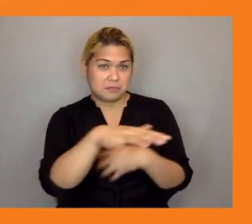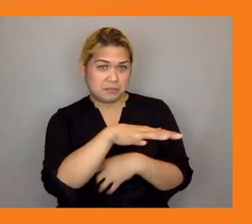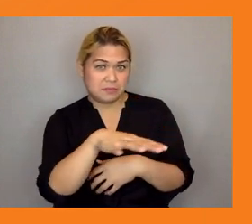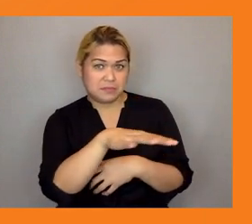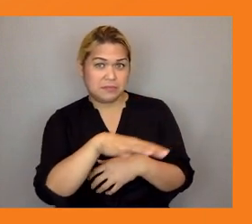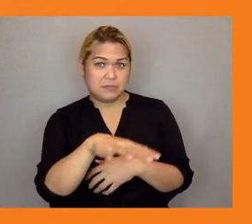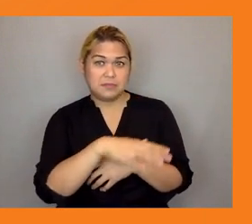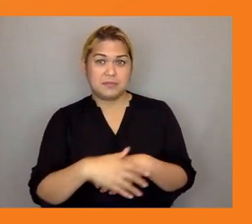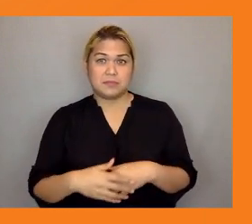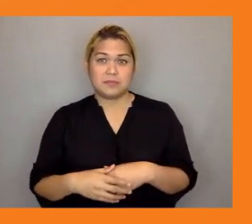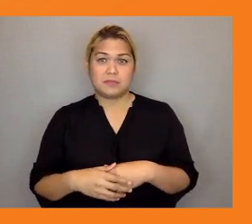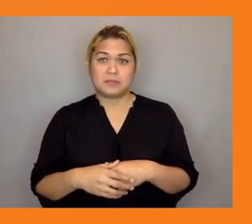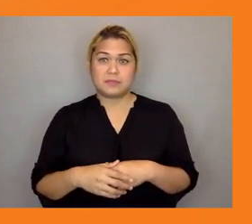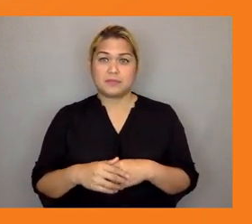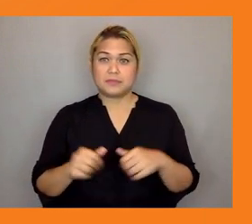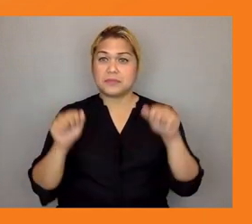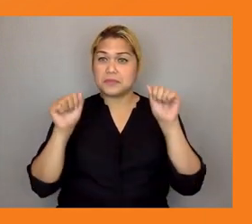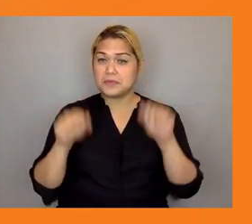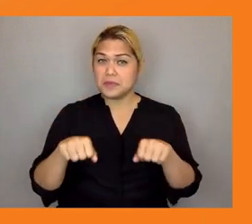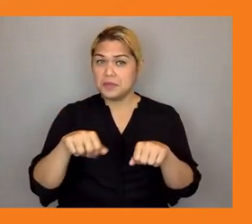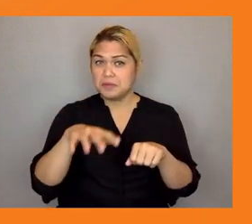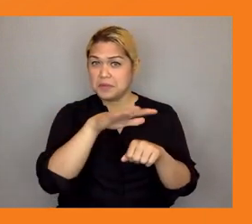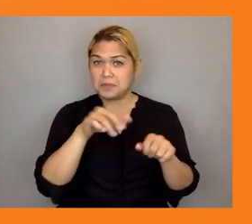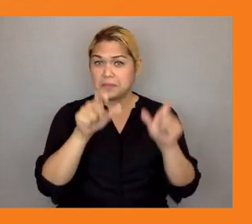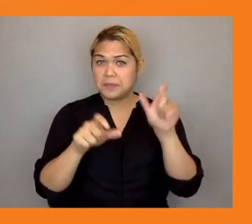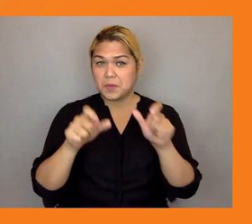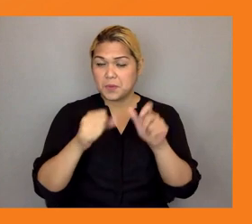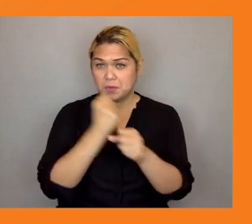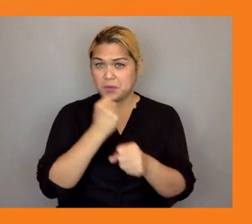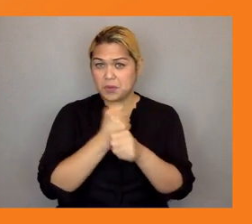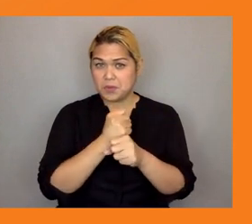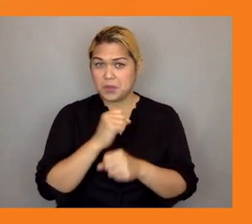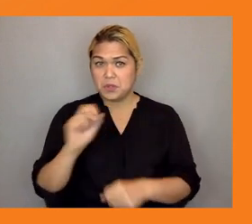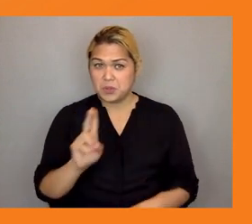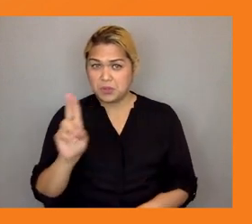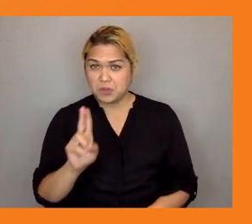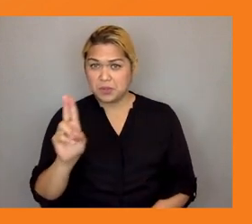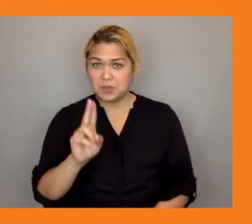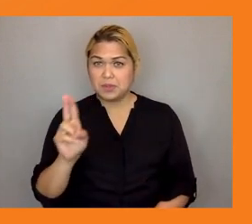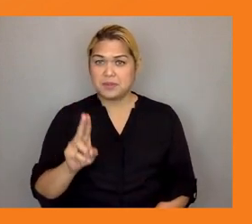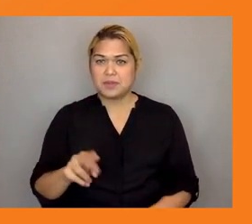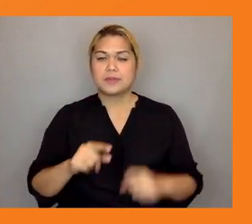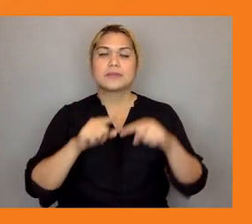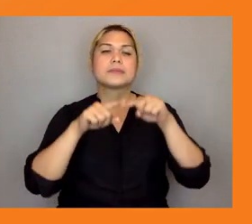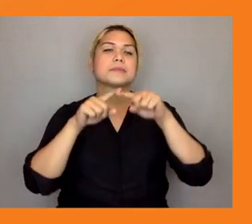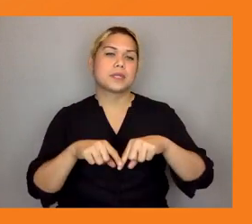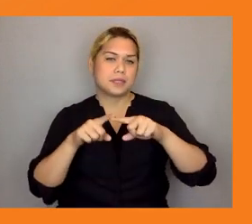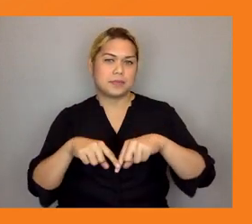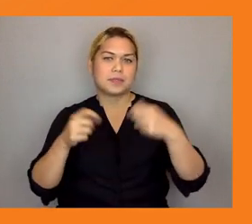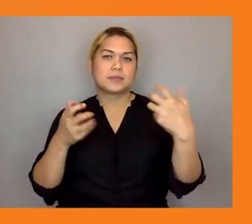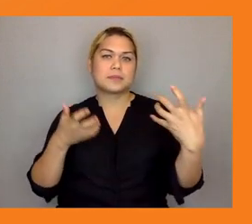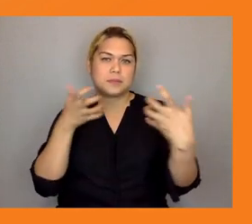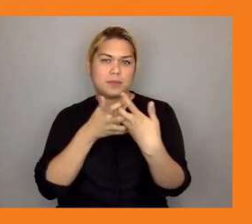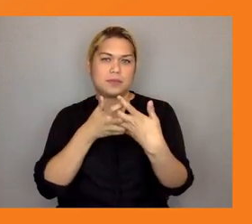and for youth to then seize the opportunities in in the transition to a more environmentally sustainable